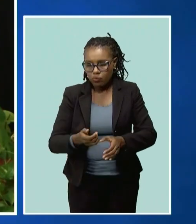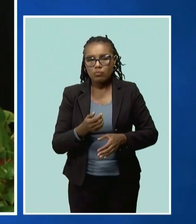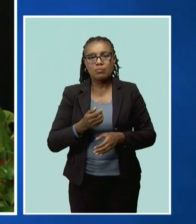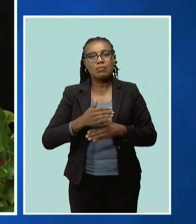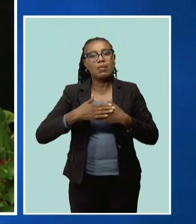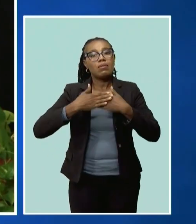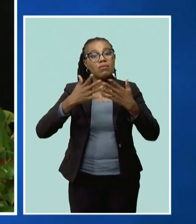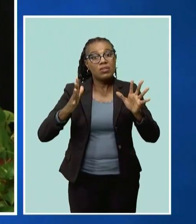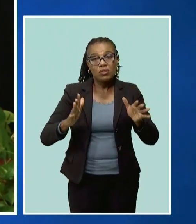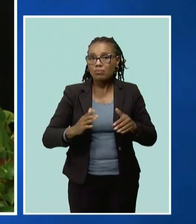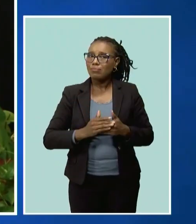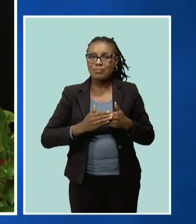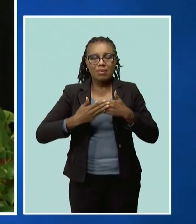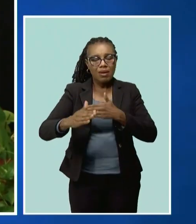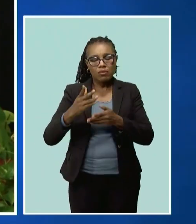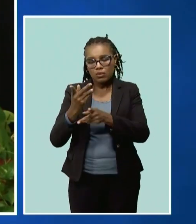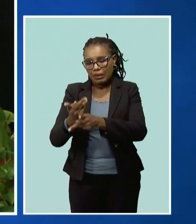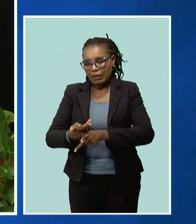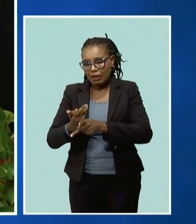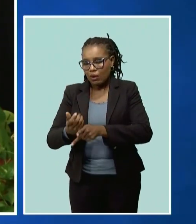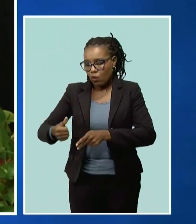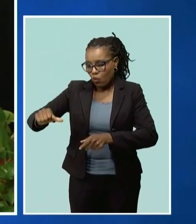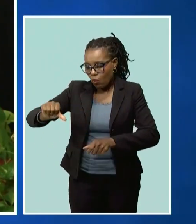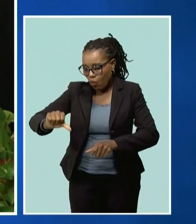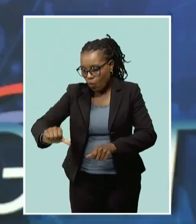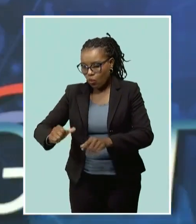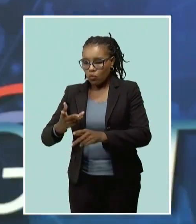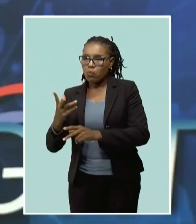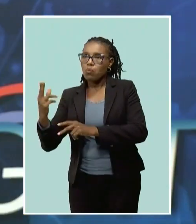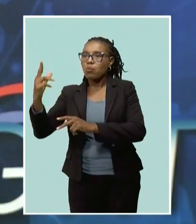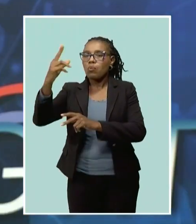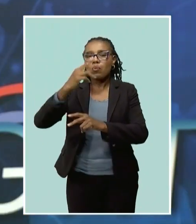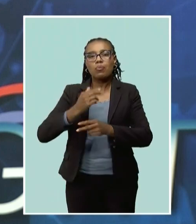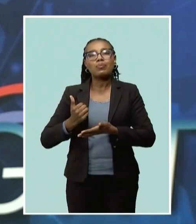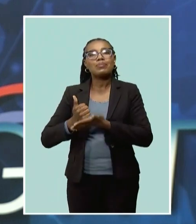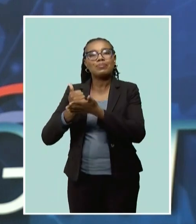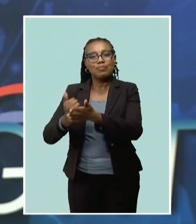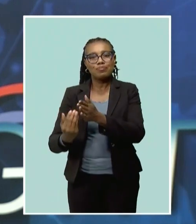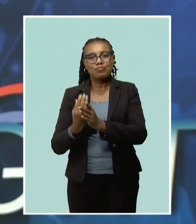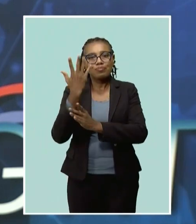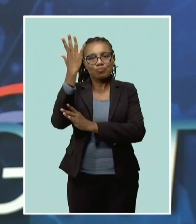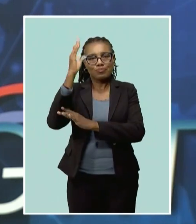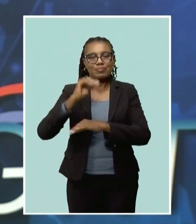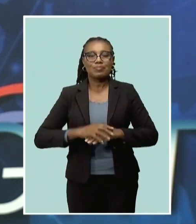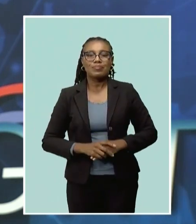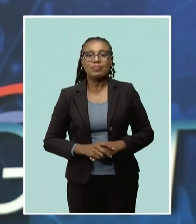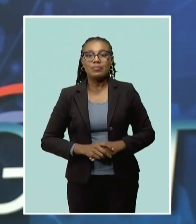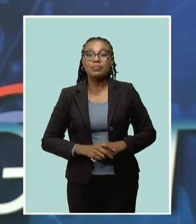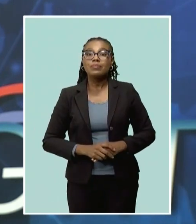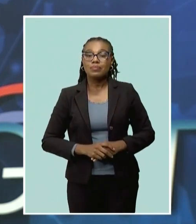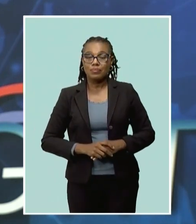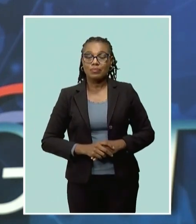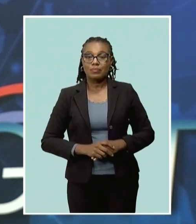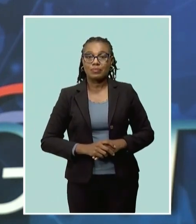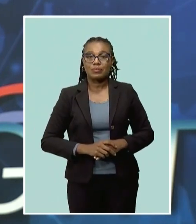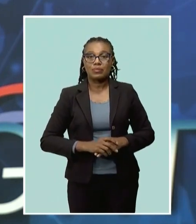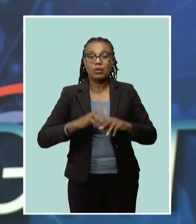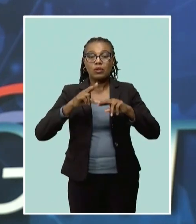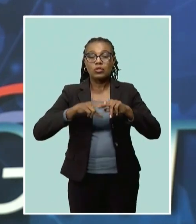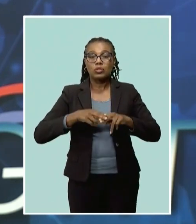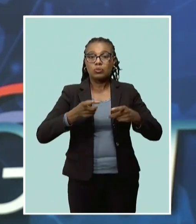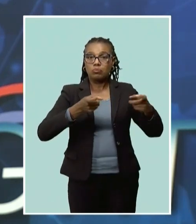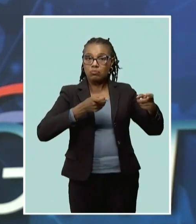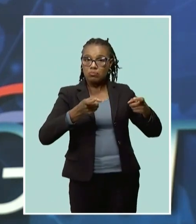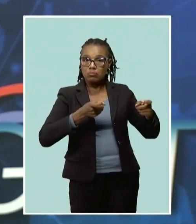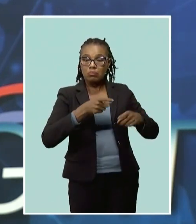because it will be done to your very small world. Chairman of the college, Dr. Alison Leacock, is confident that